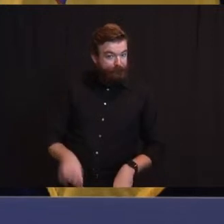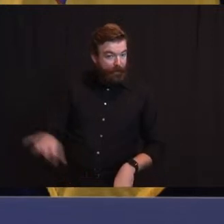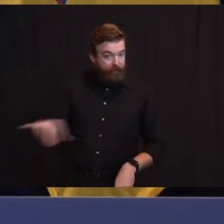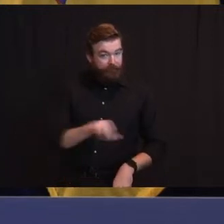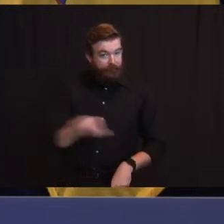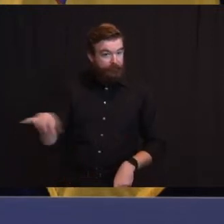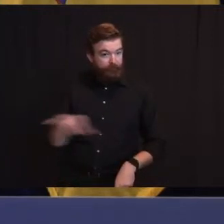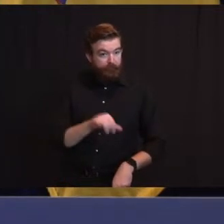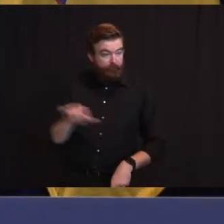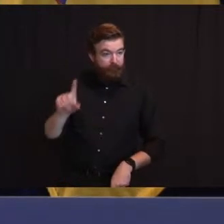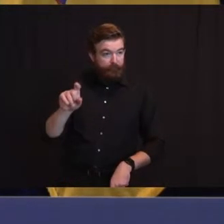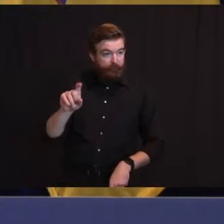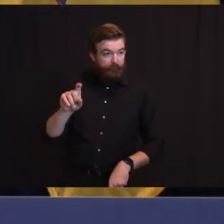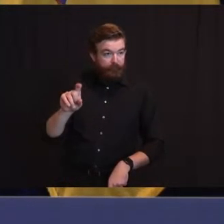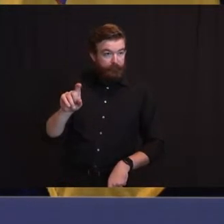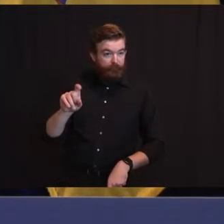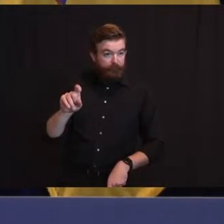from him.